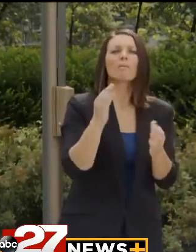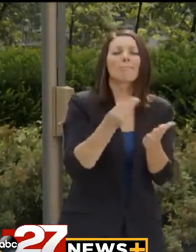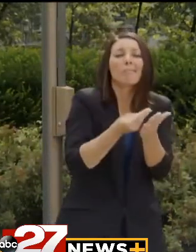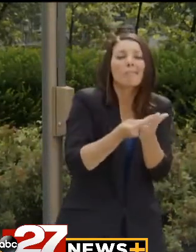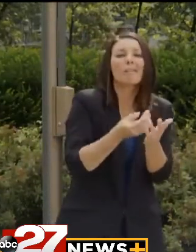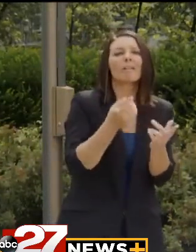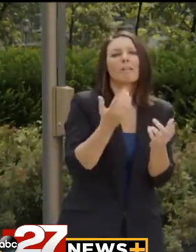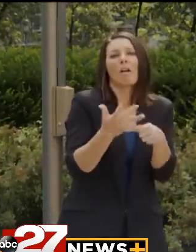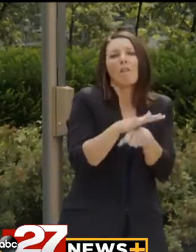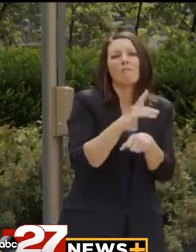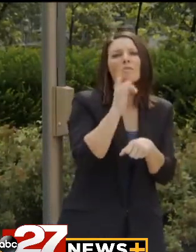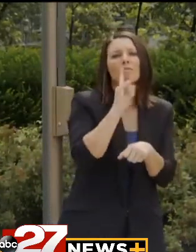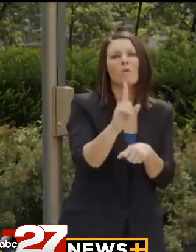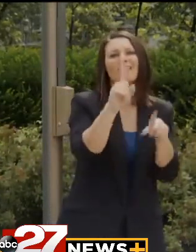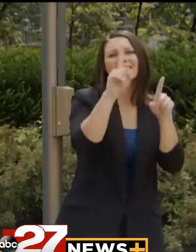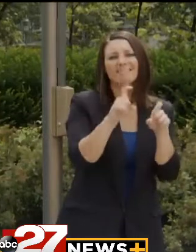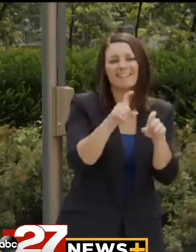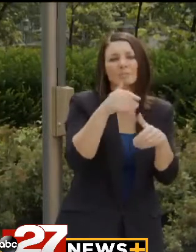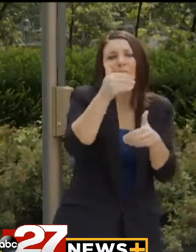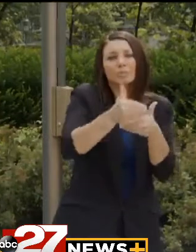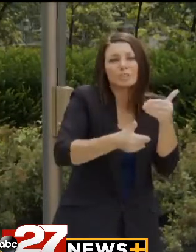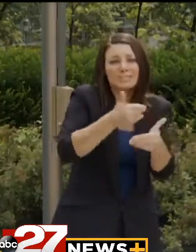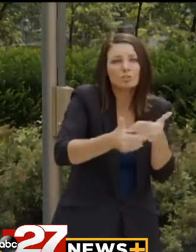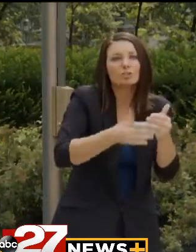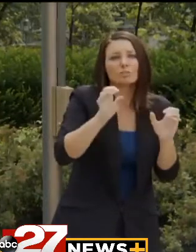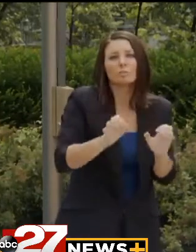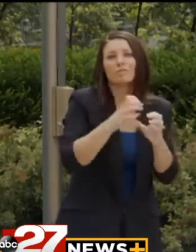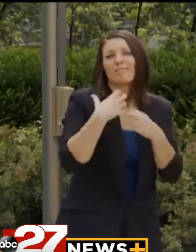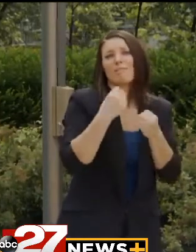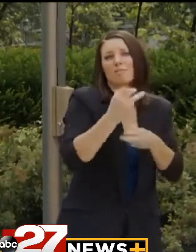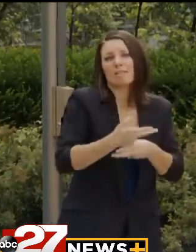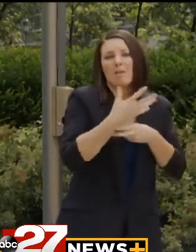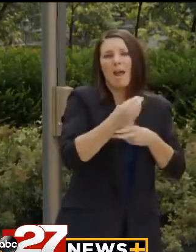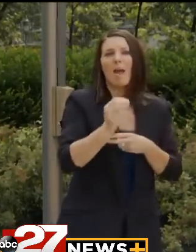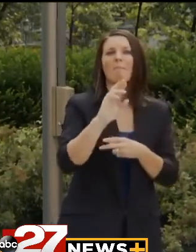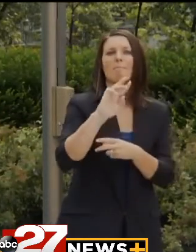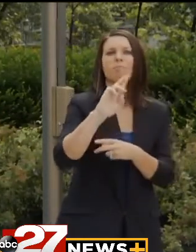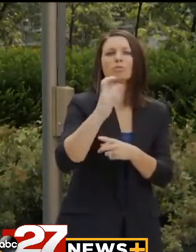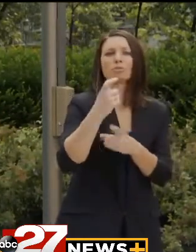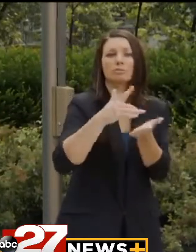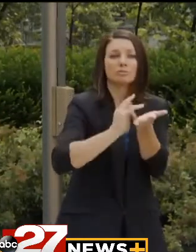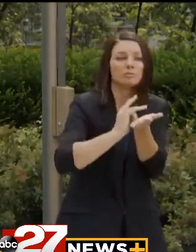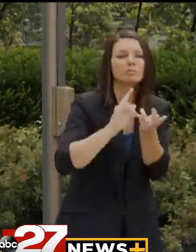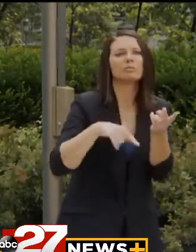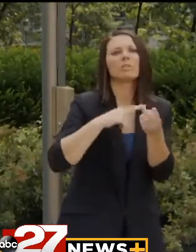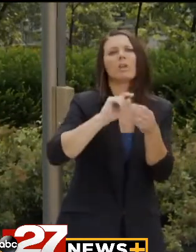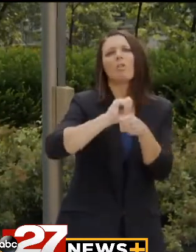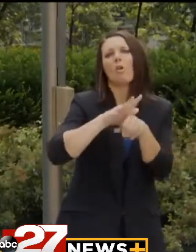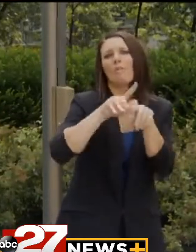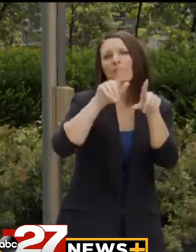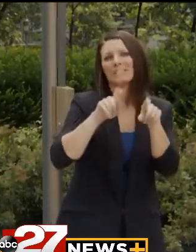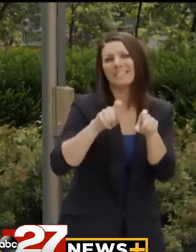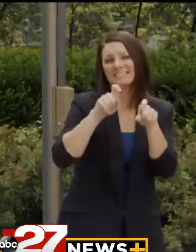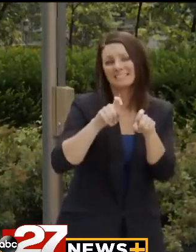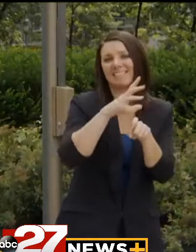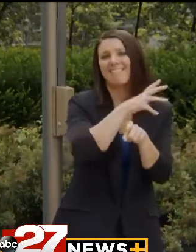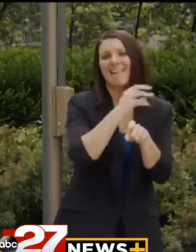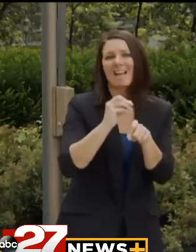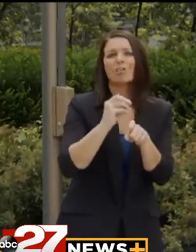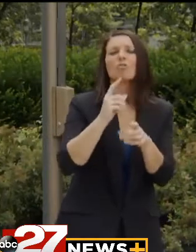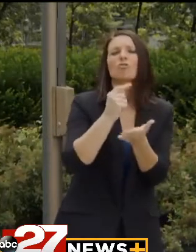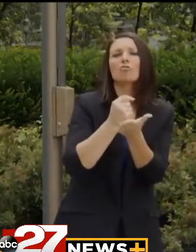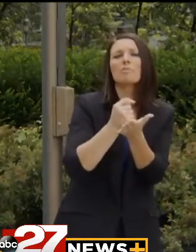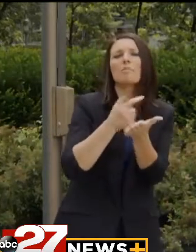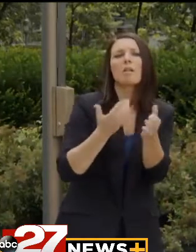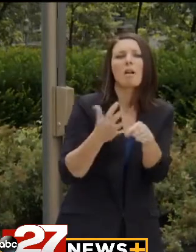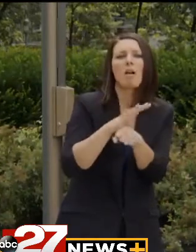services, tests and procedures and prescriptions. COVID-19 testing and treatment are also